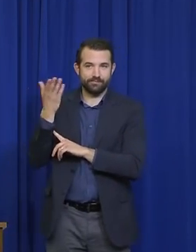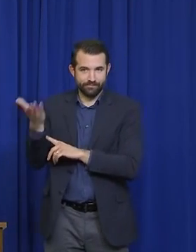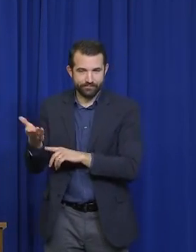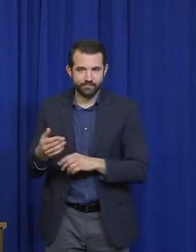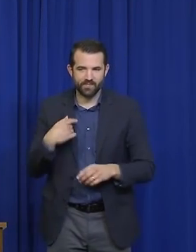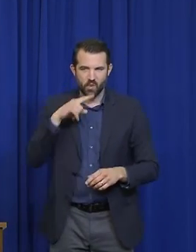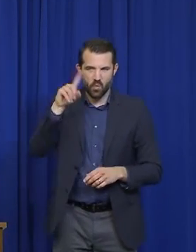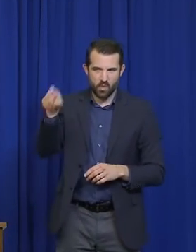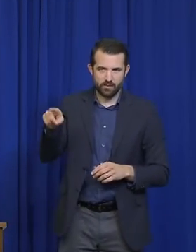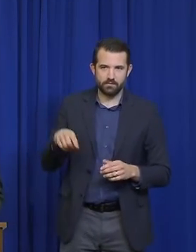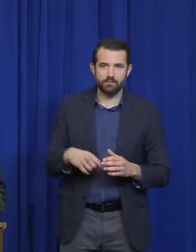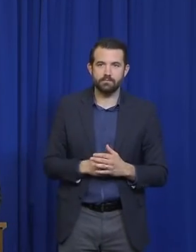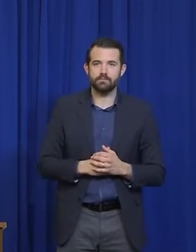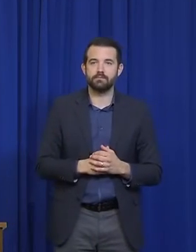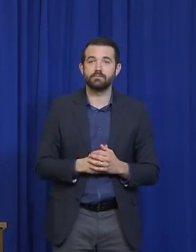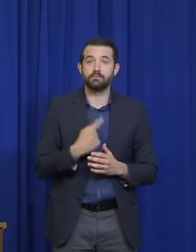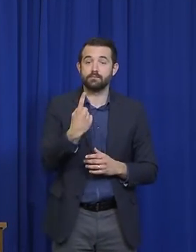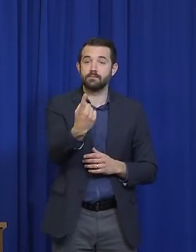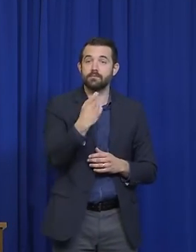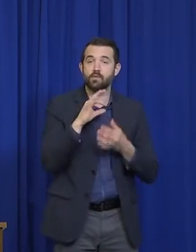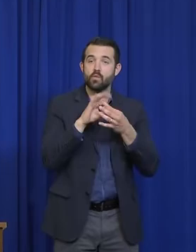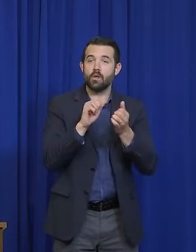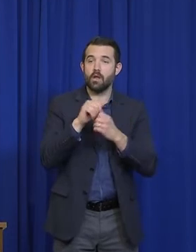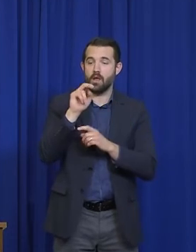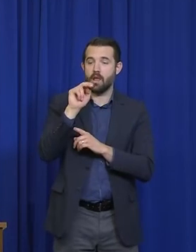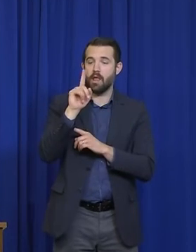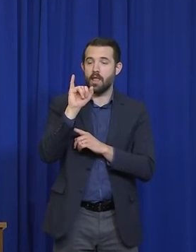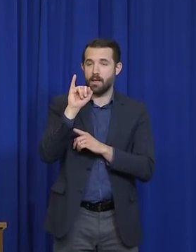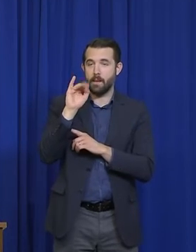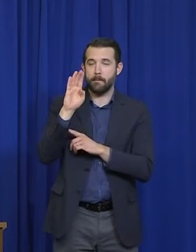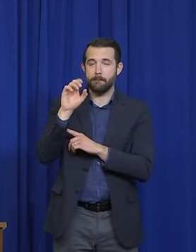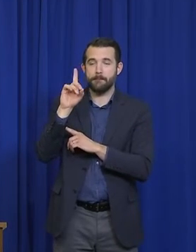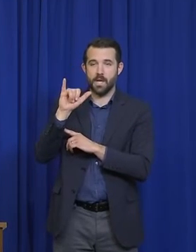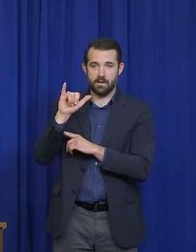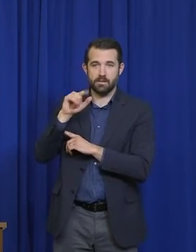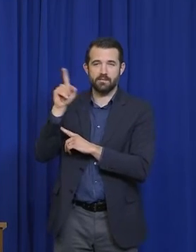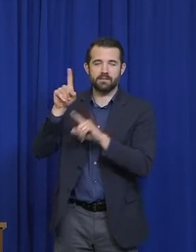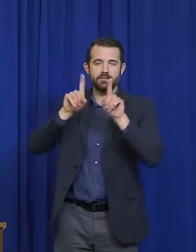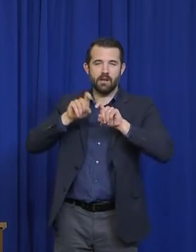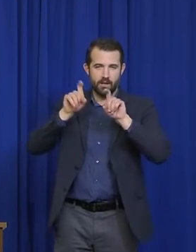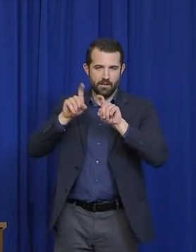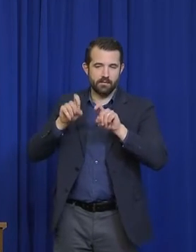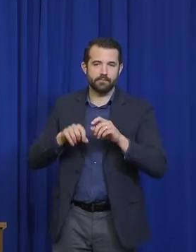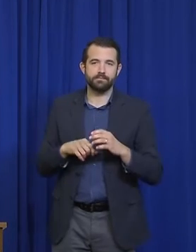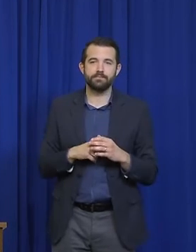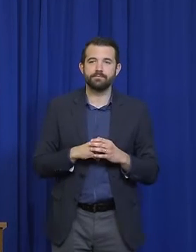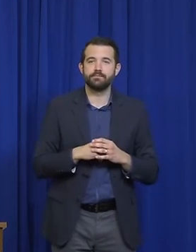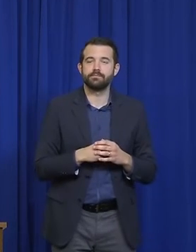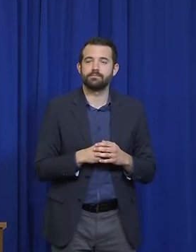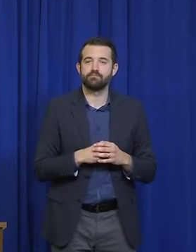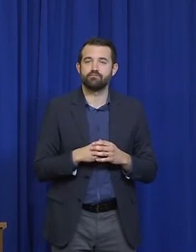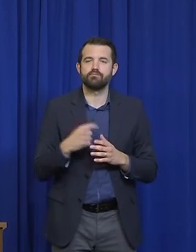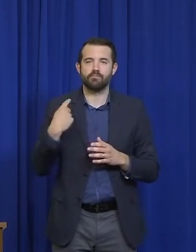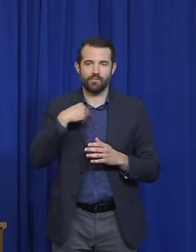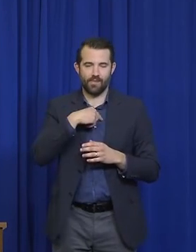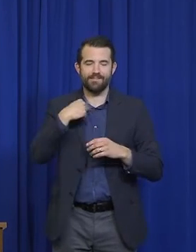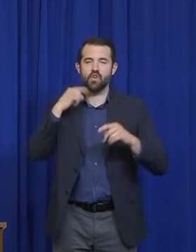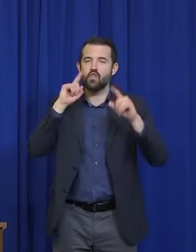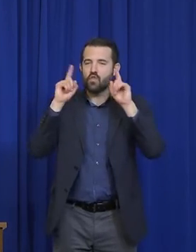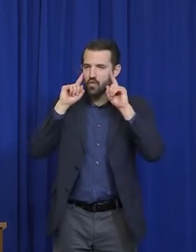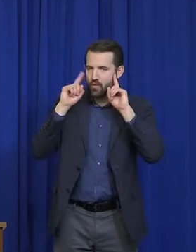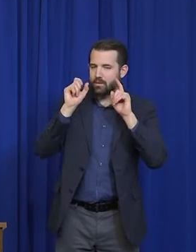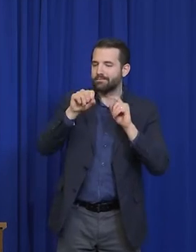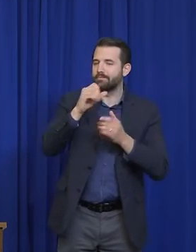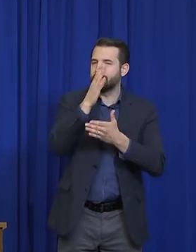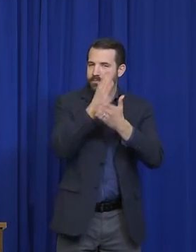asks a question about antibody testing. We are aware that organizations across the state are starting to